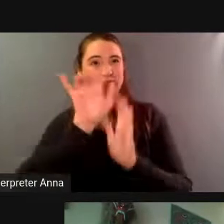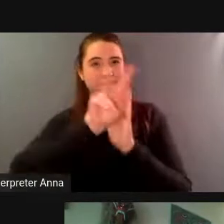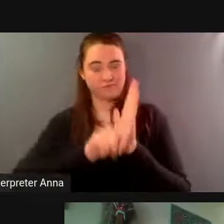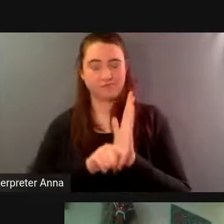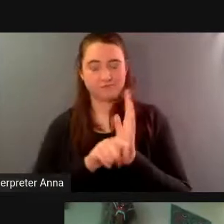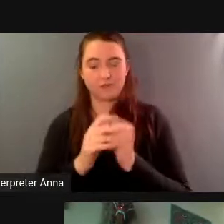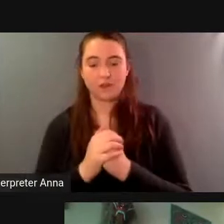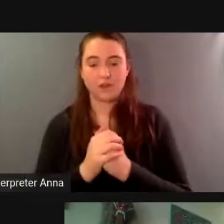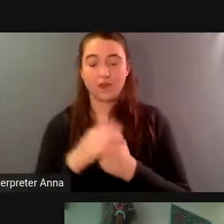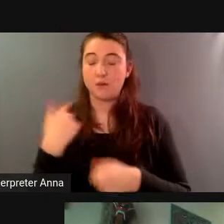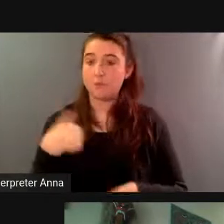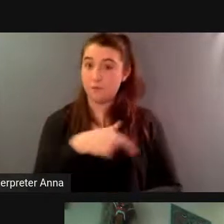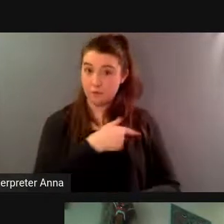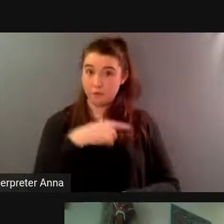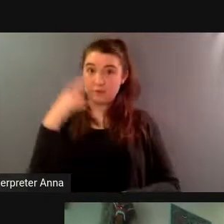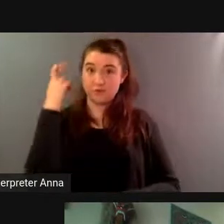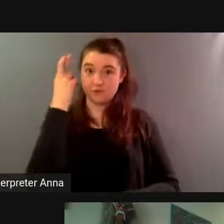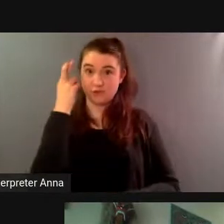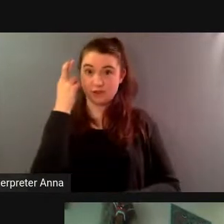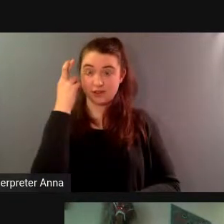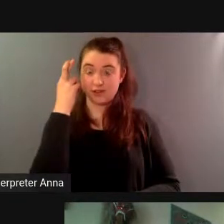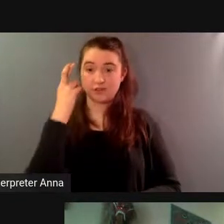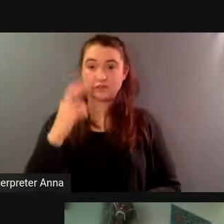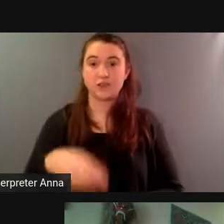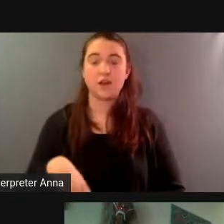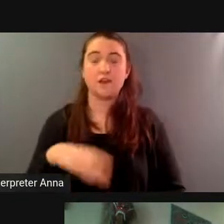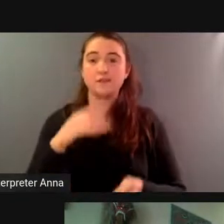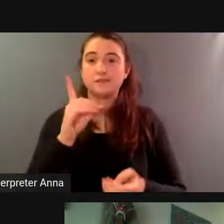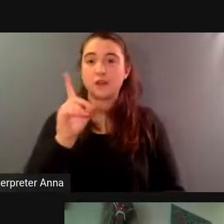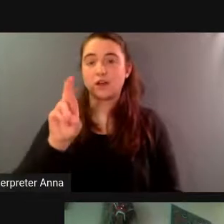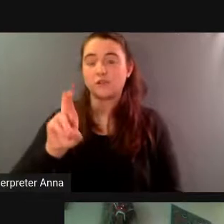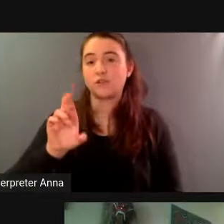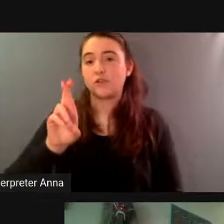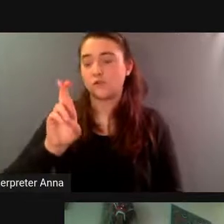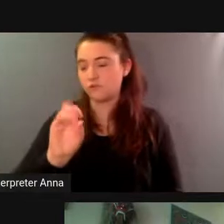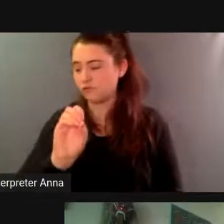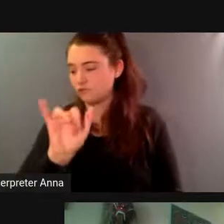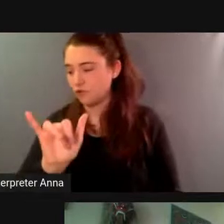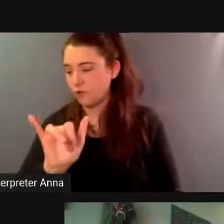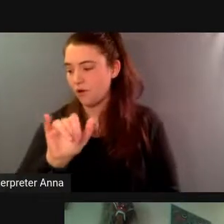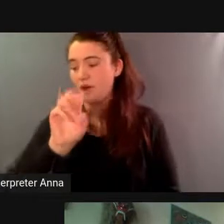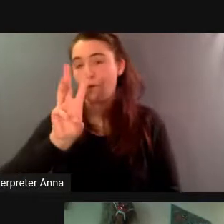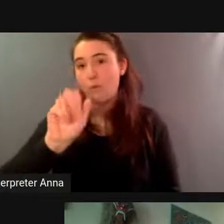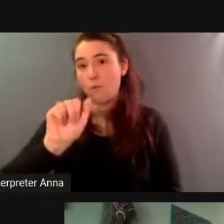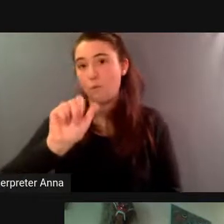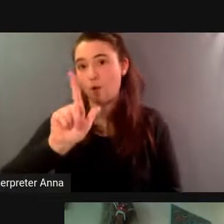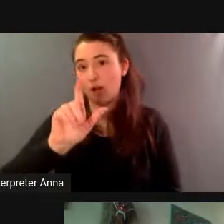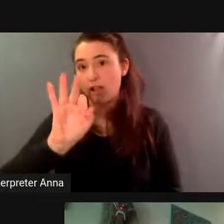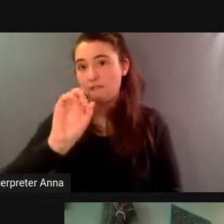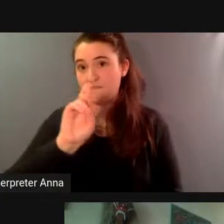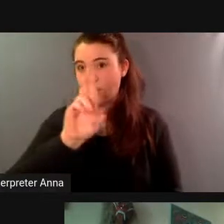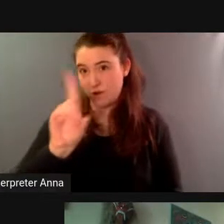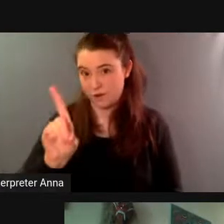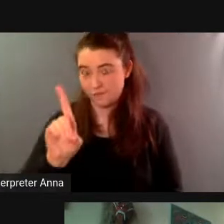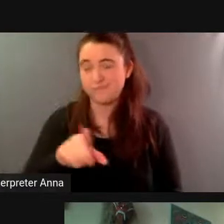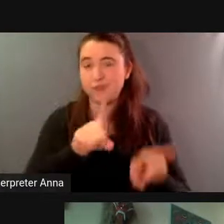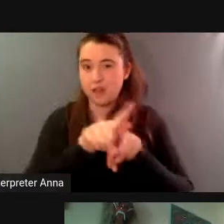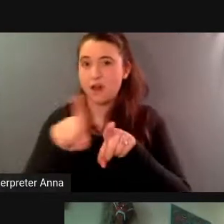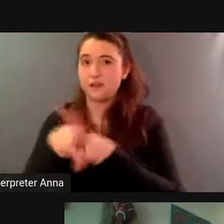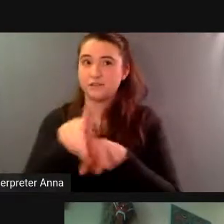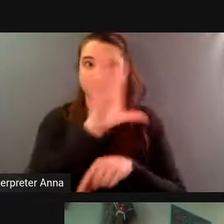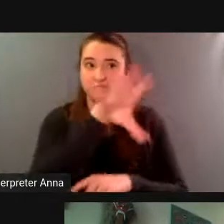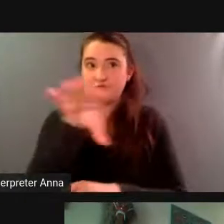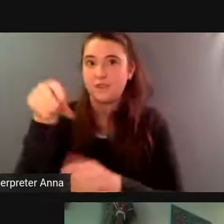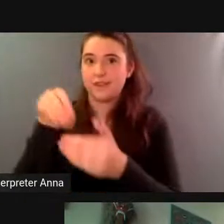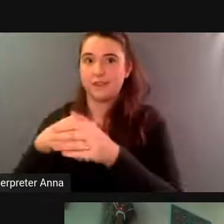realized that the biospherian dr roy walford had also been filming inside and um he had hundreds of hours of footage that